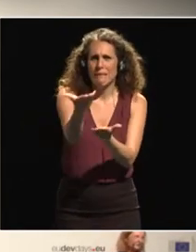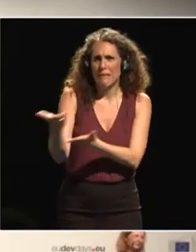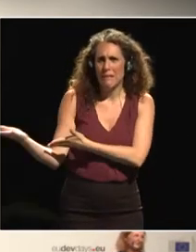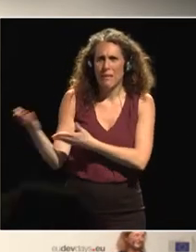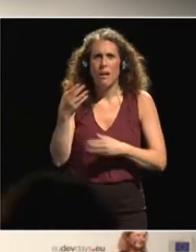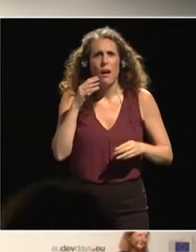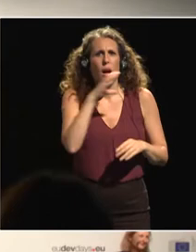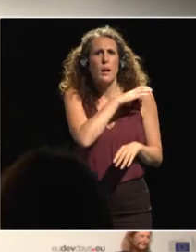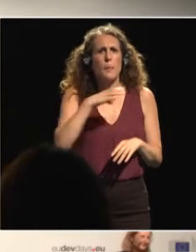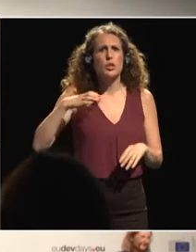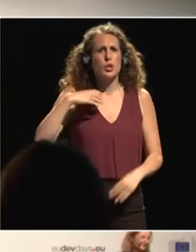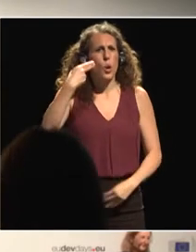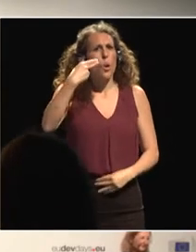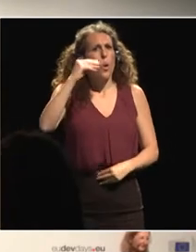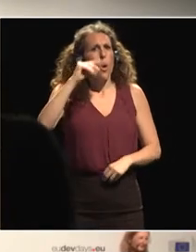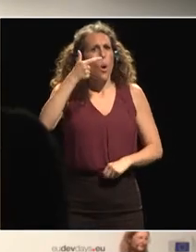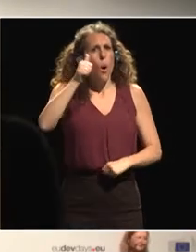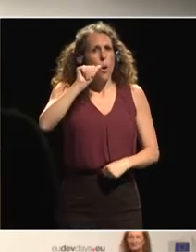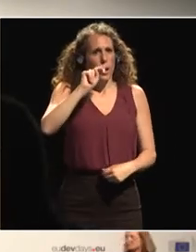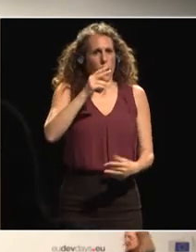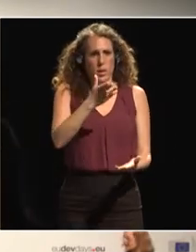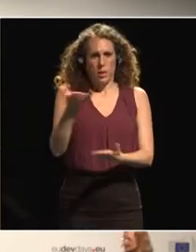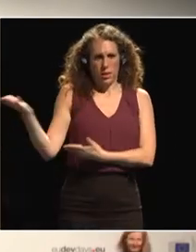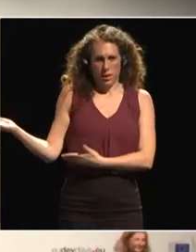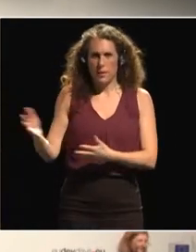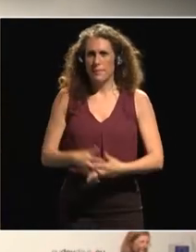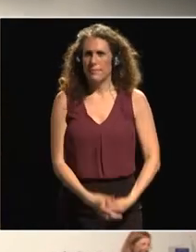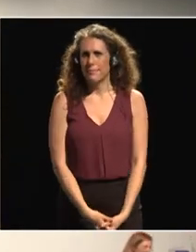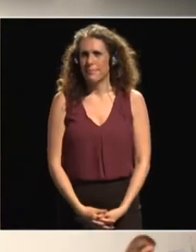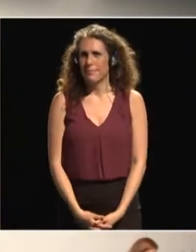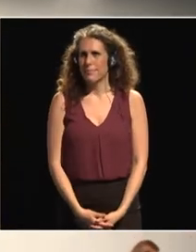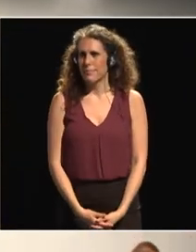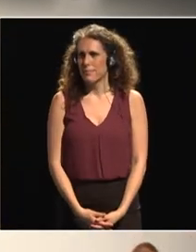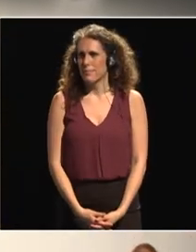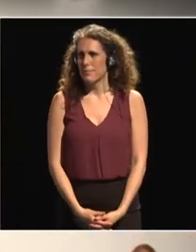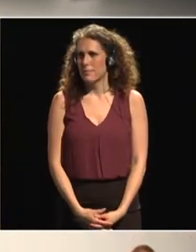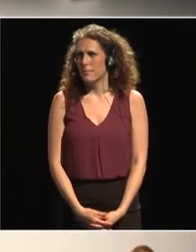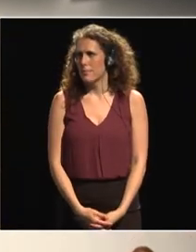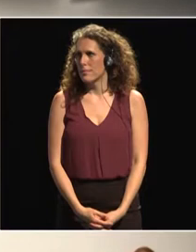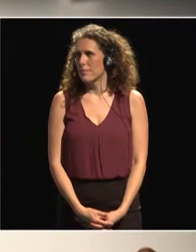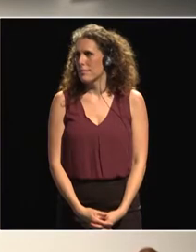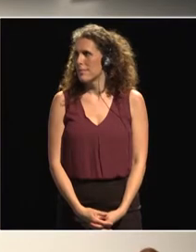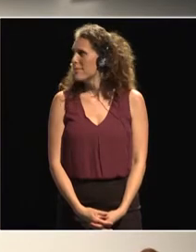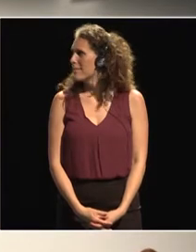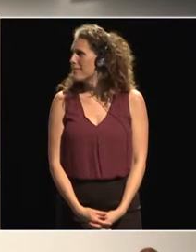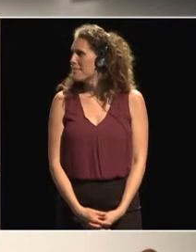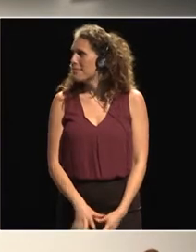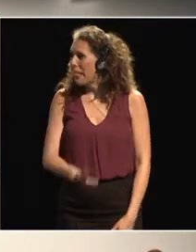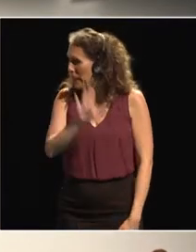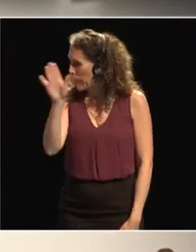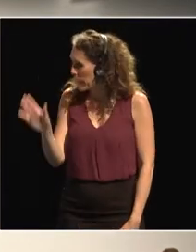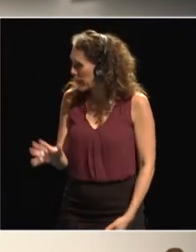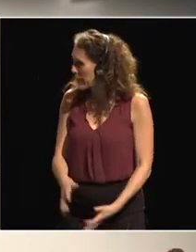who has just arrived good afternoon Commissioner